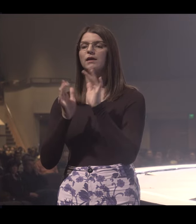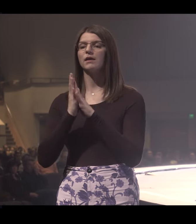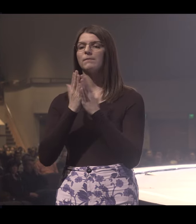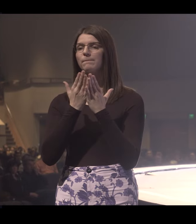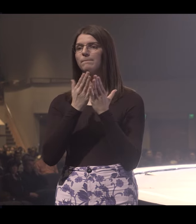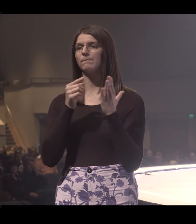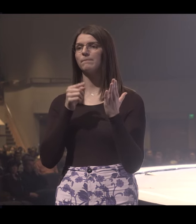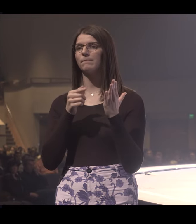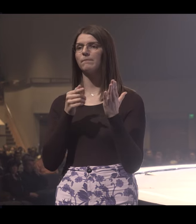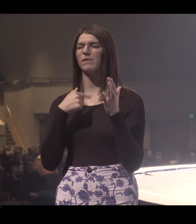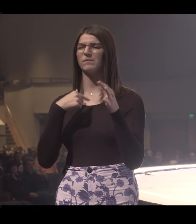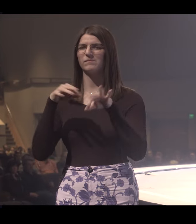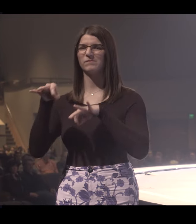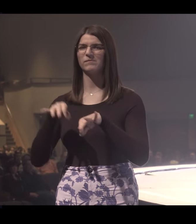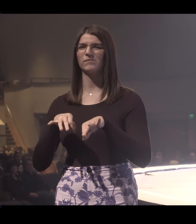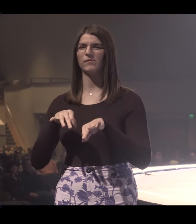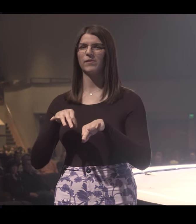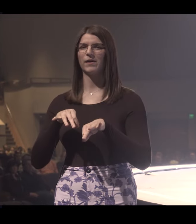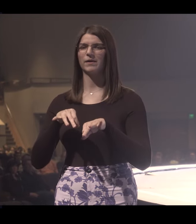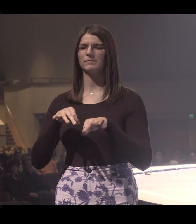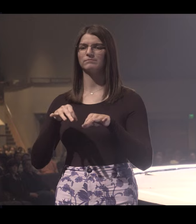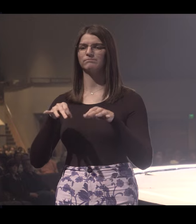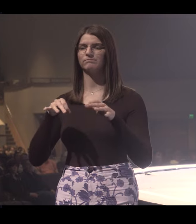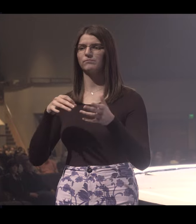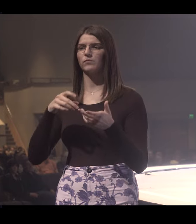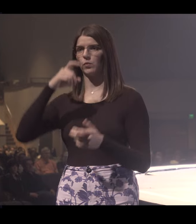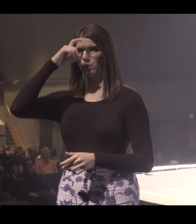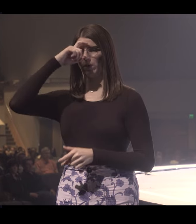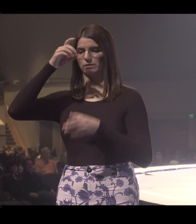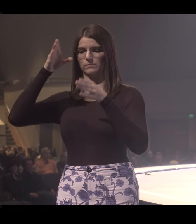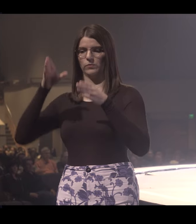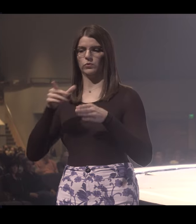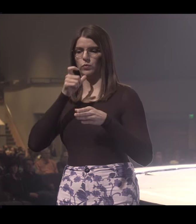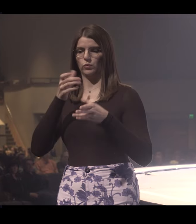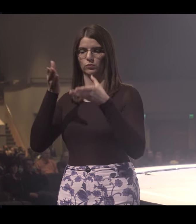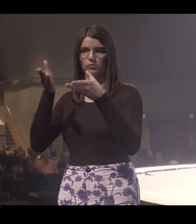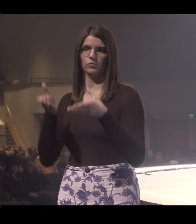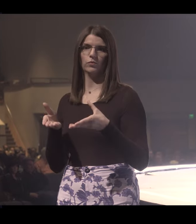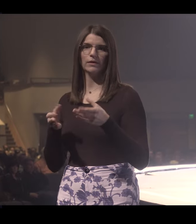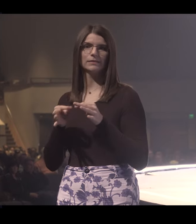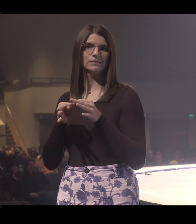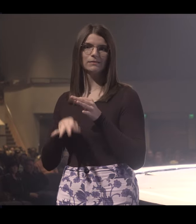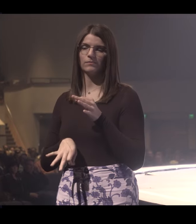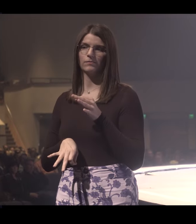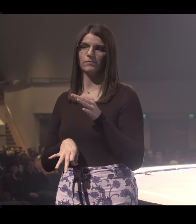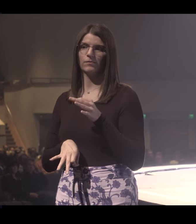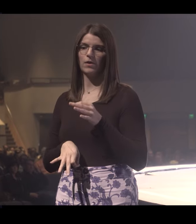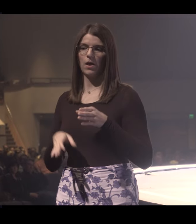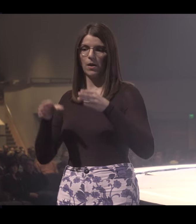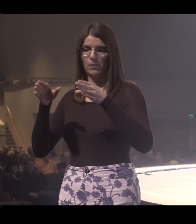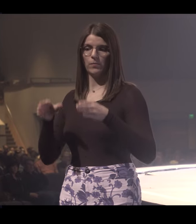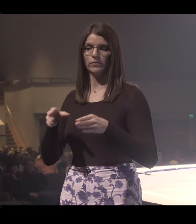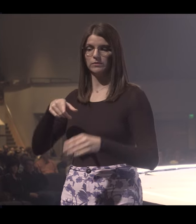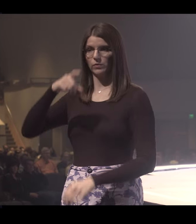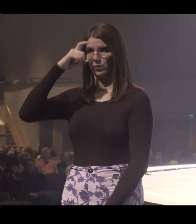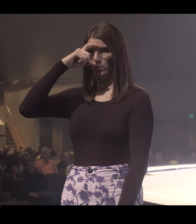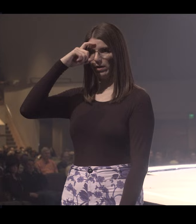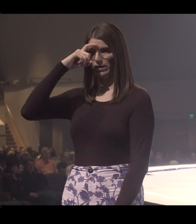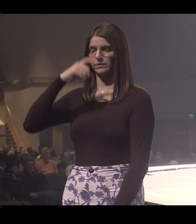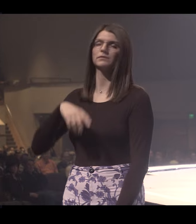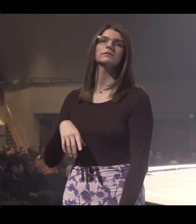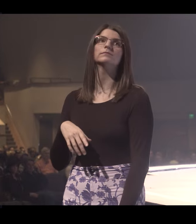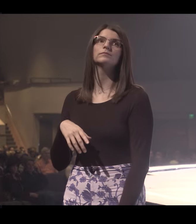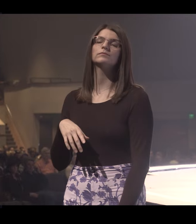Biblically, let me tell you the definition of a wise person, and it's so simple. A wise person,